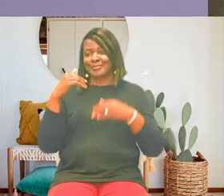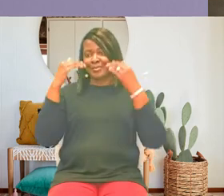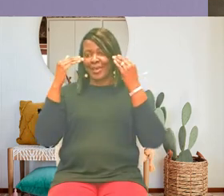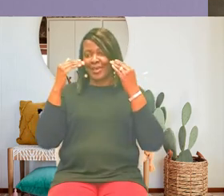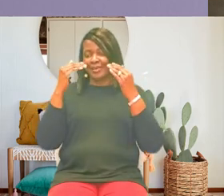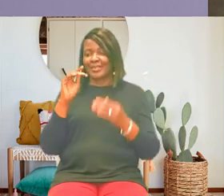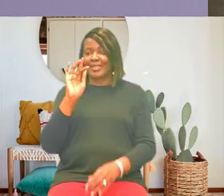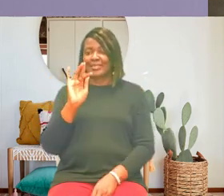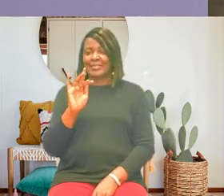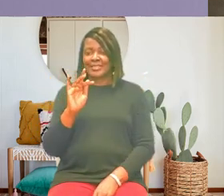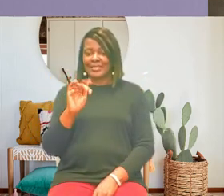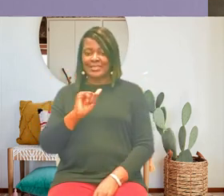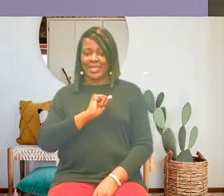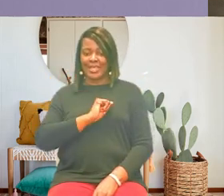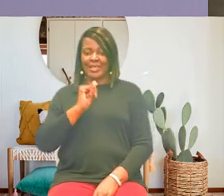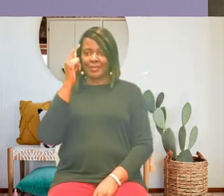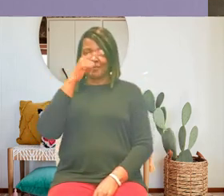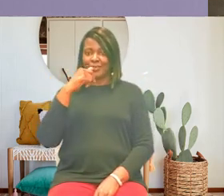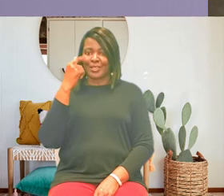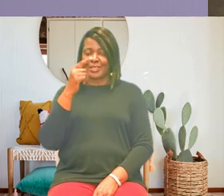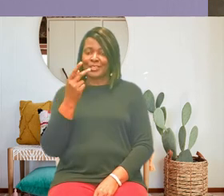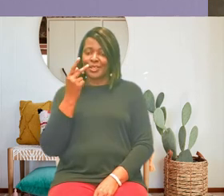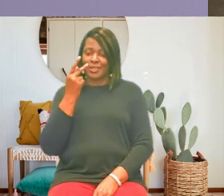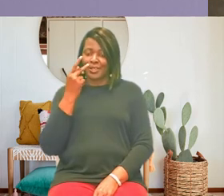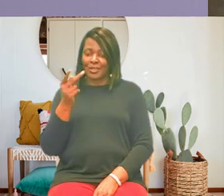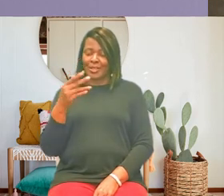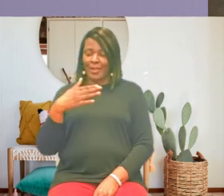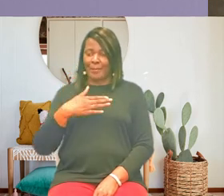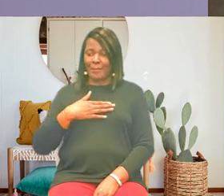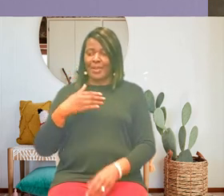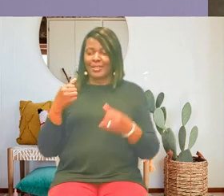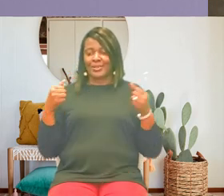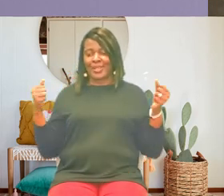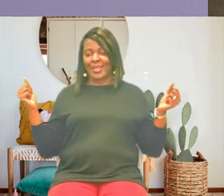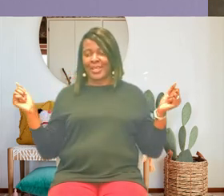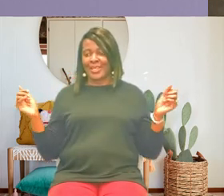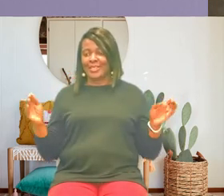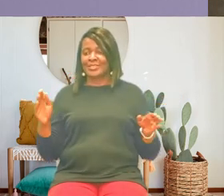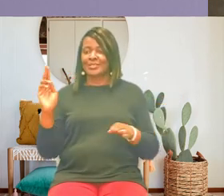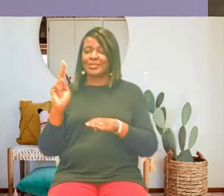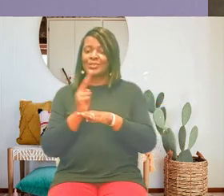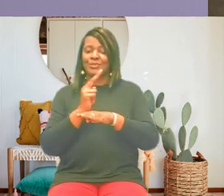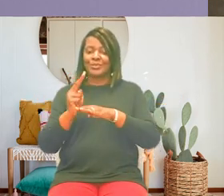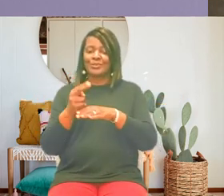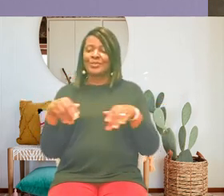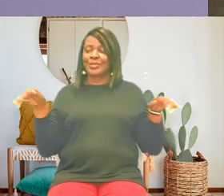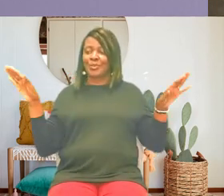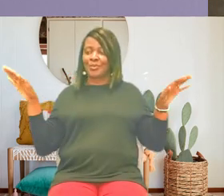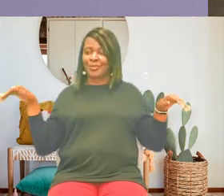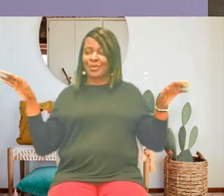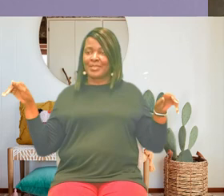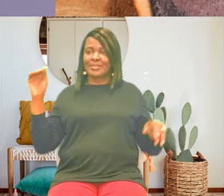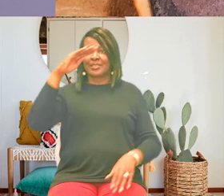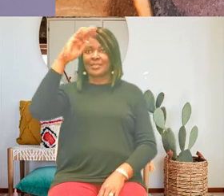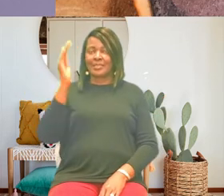she smiled and touched my face looks like my little anna angel is learning how to use